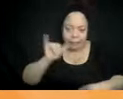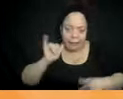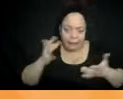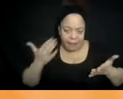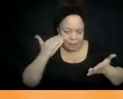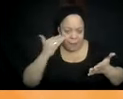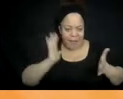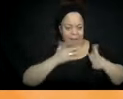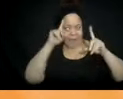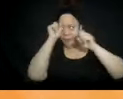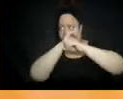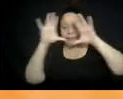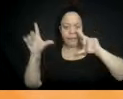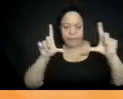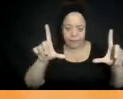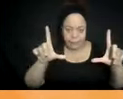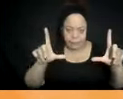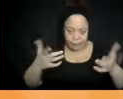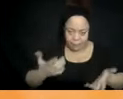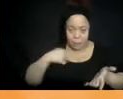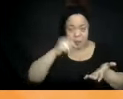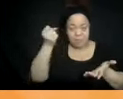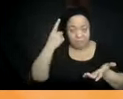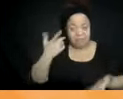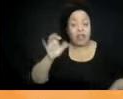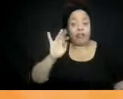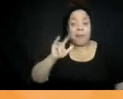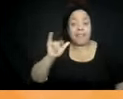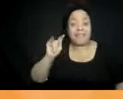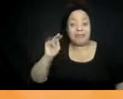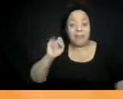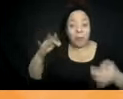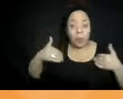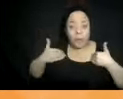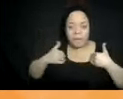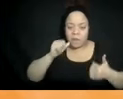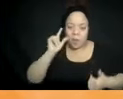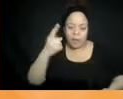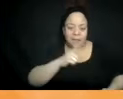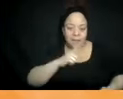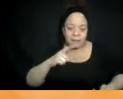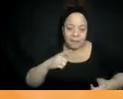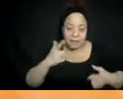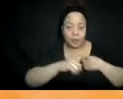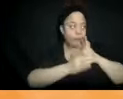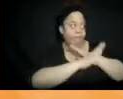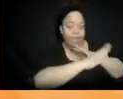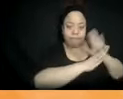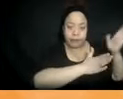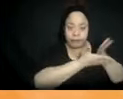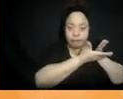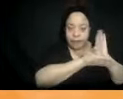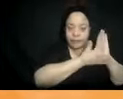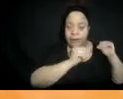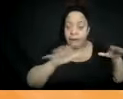legislation to restrict the rights and activities of young people, but a web of cultural impression, practices,